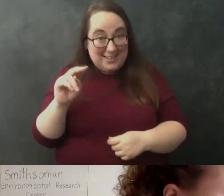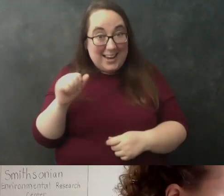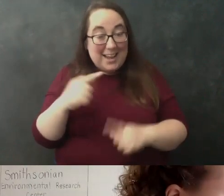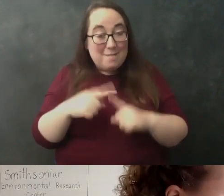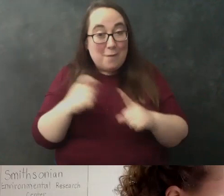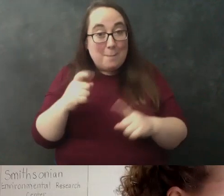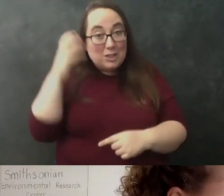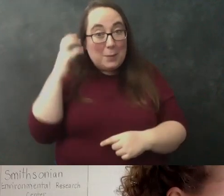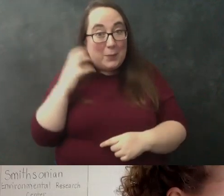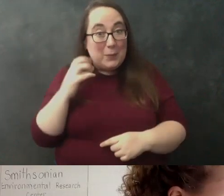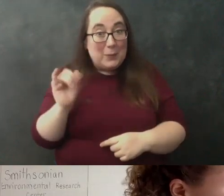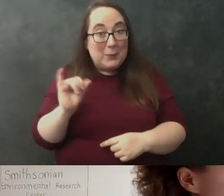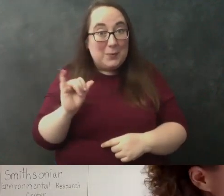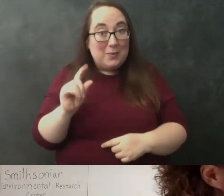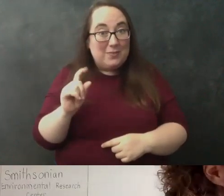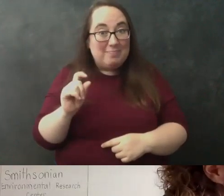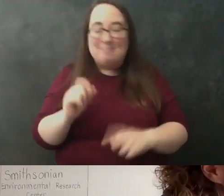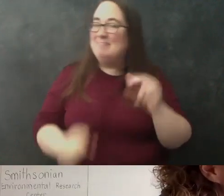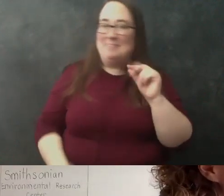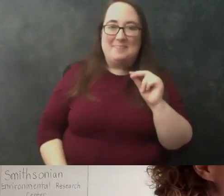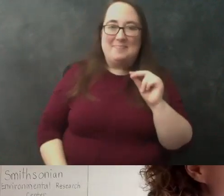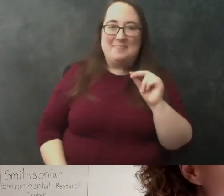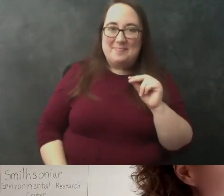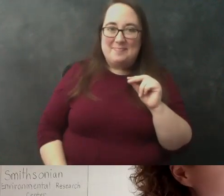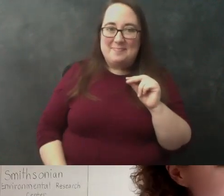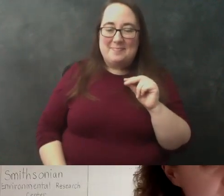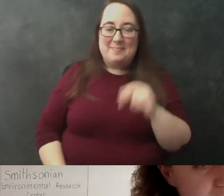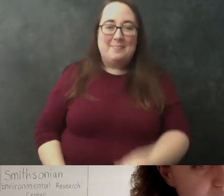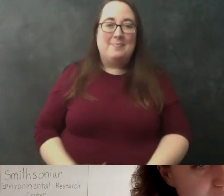no so um